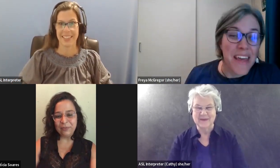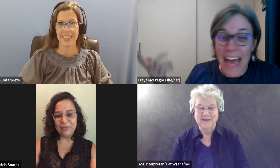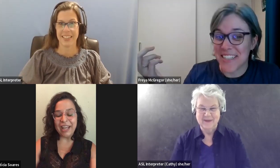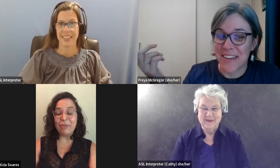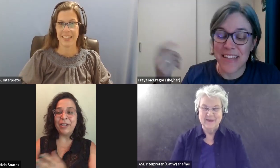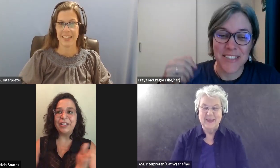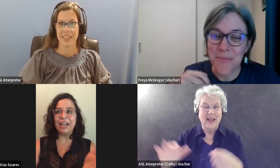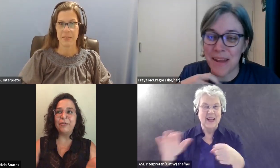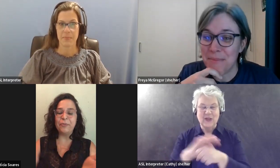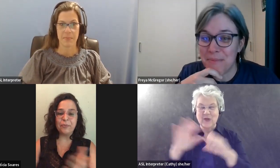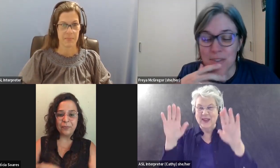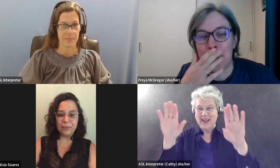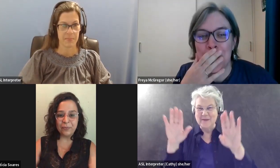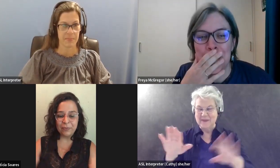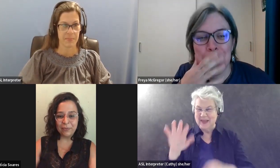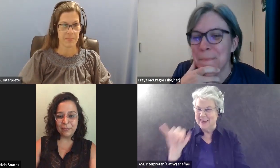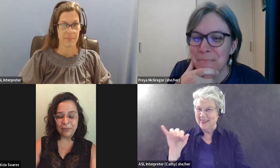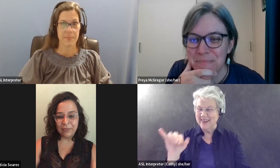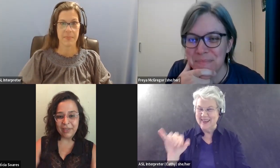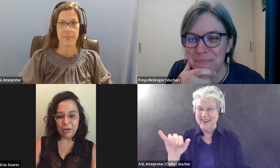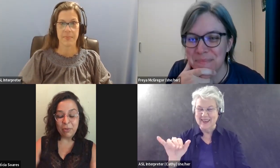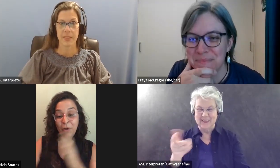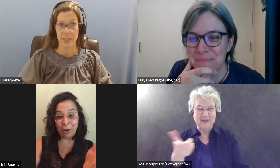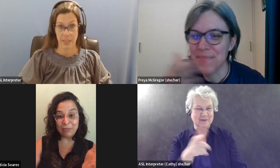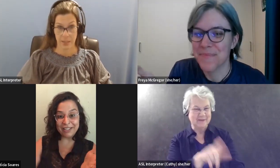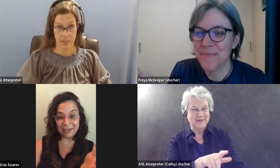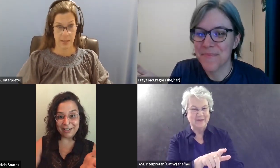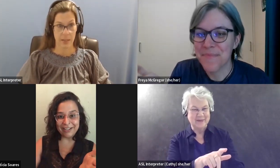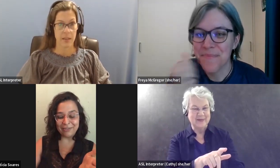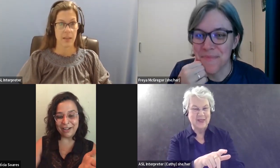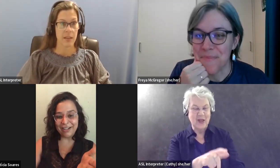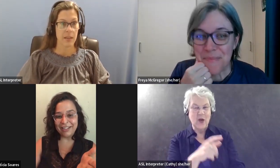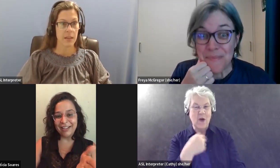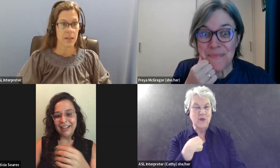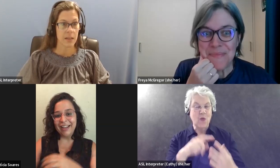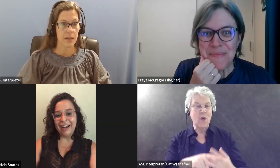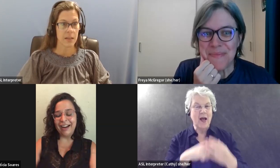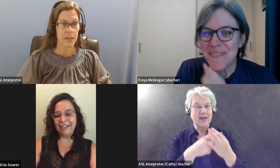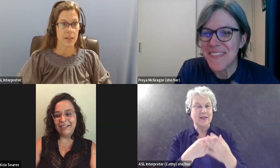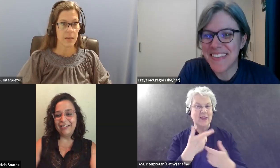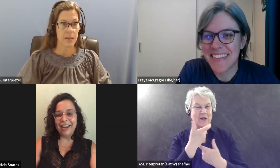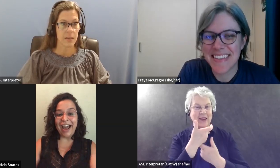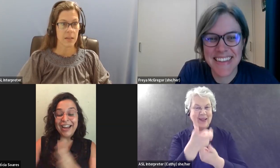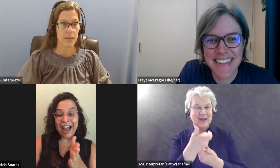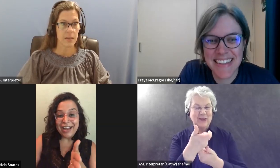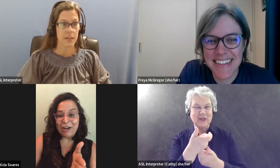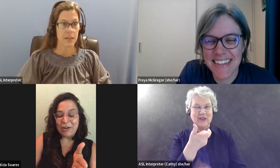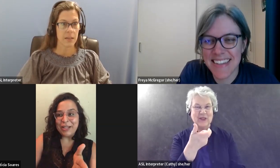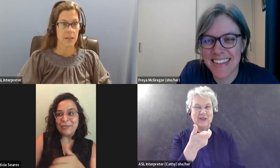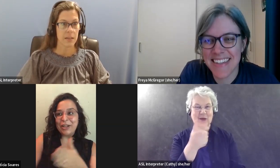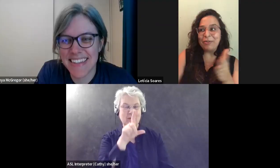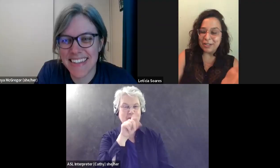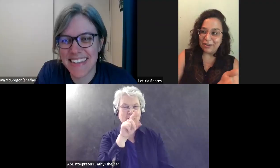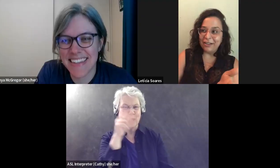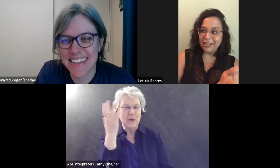And actually, there's not many, sorry. But what got me started, right? I, I